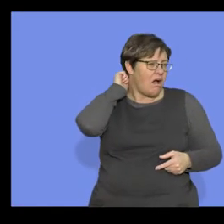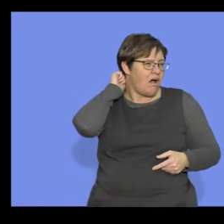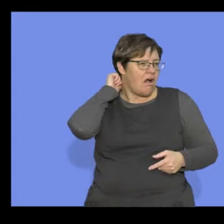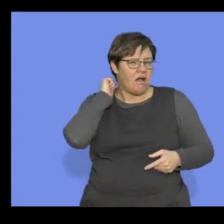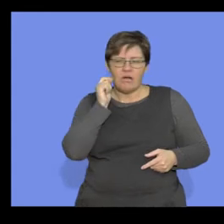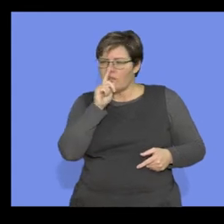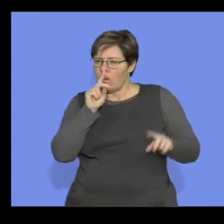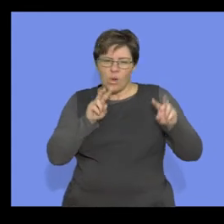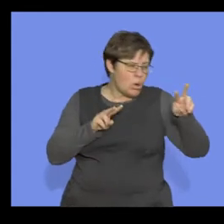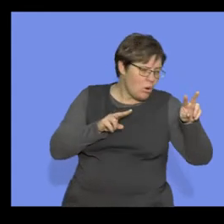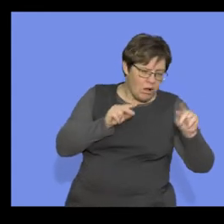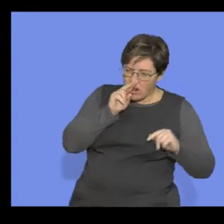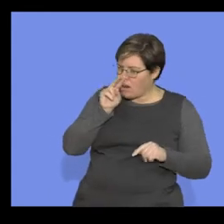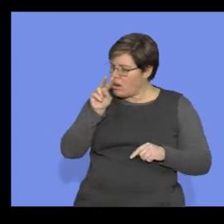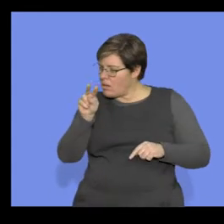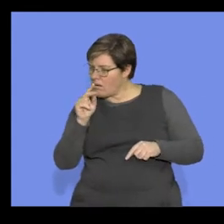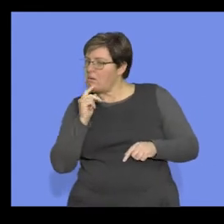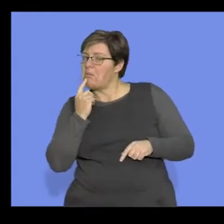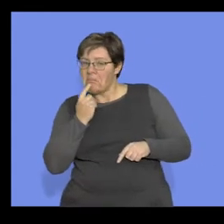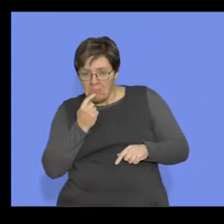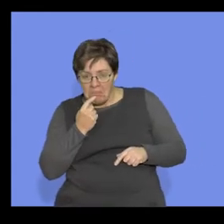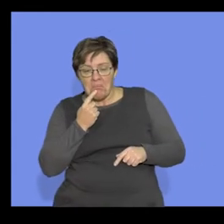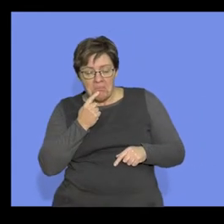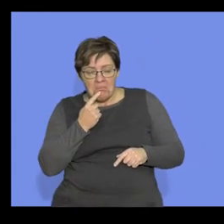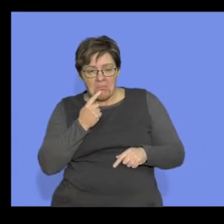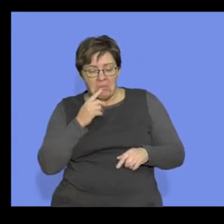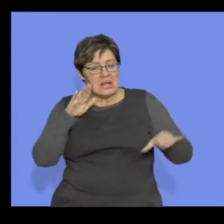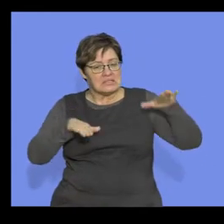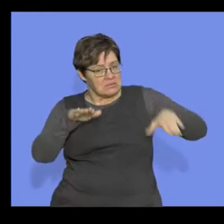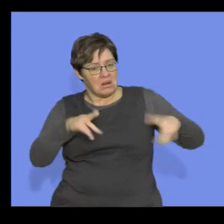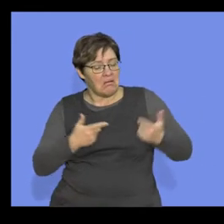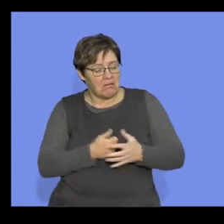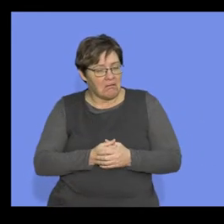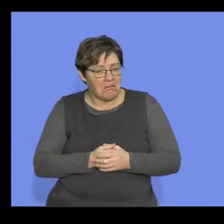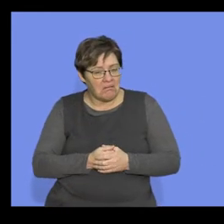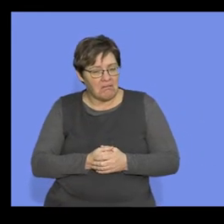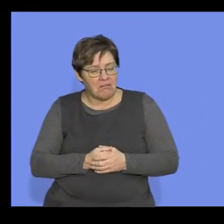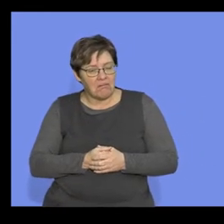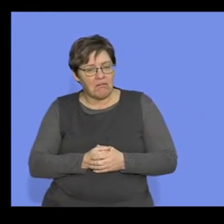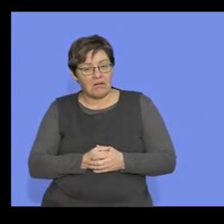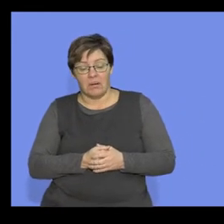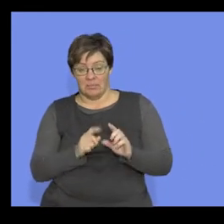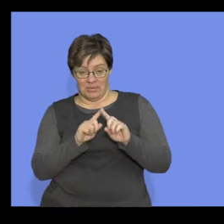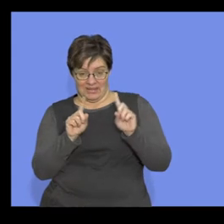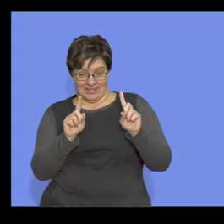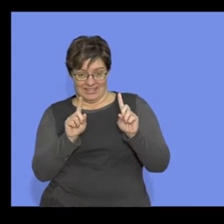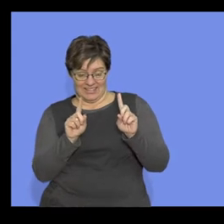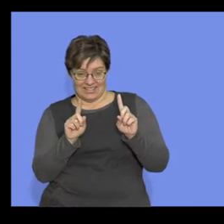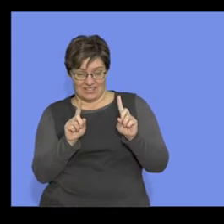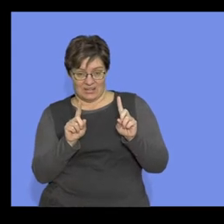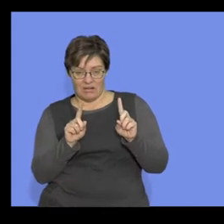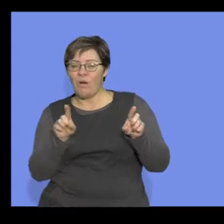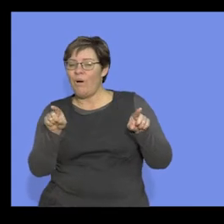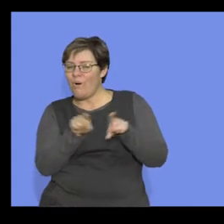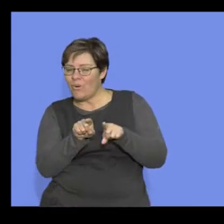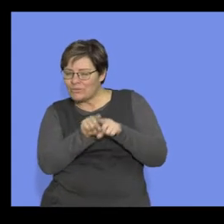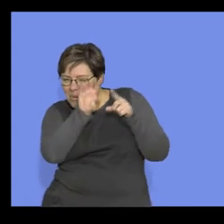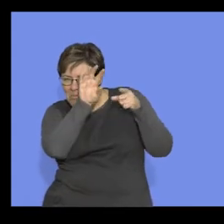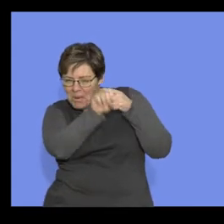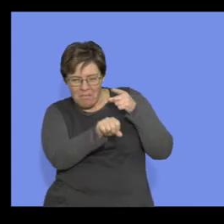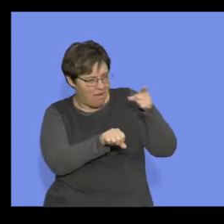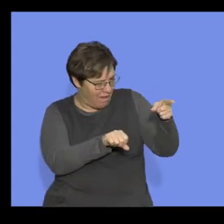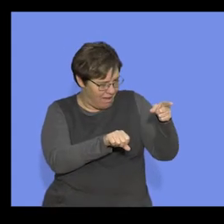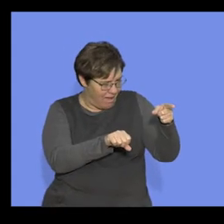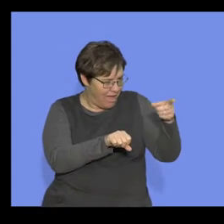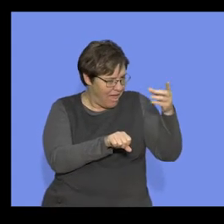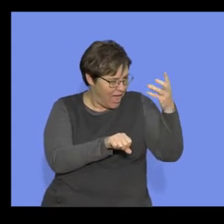So if I look at what it looks like, I can see they've got things in common. But I can